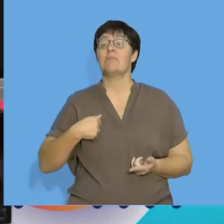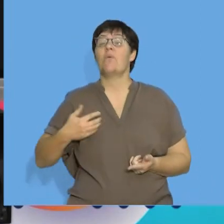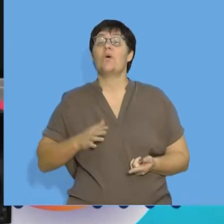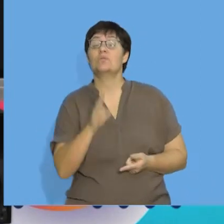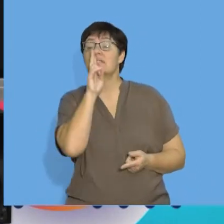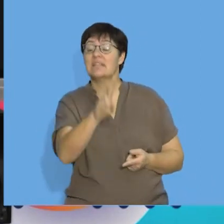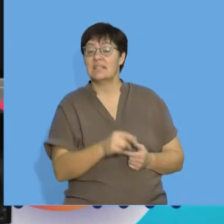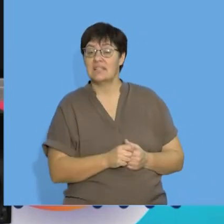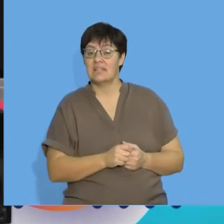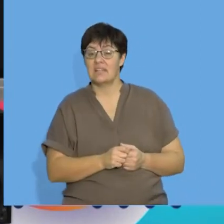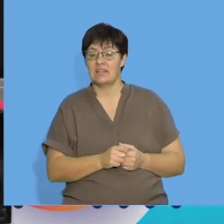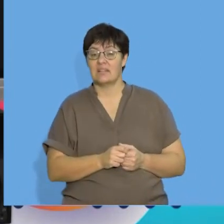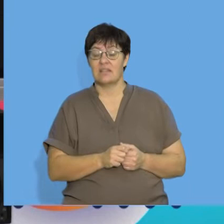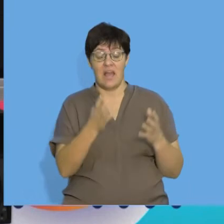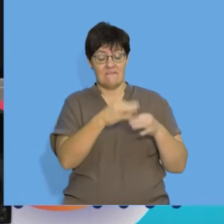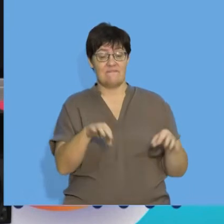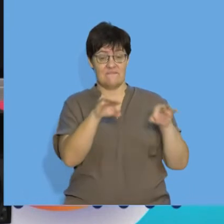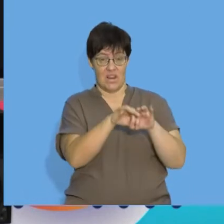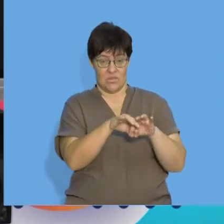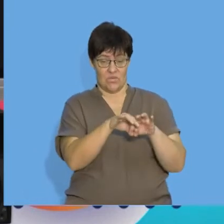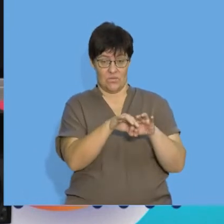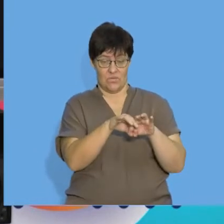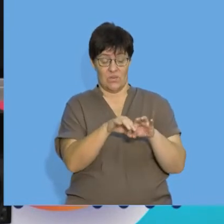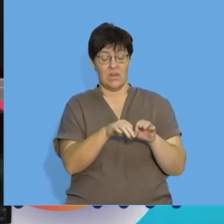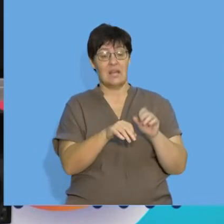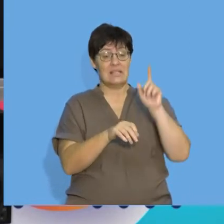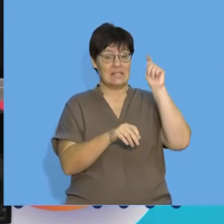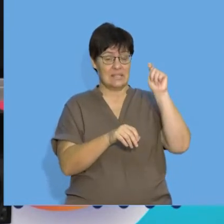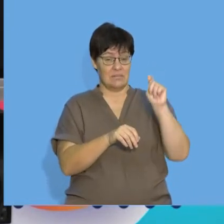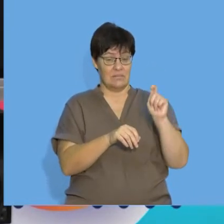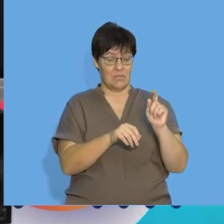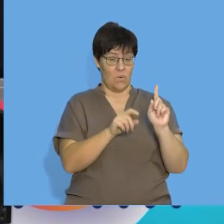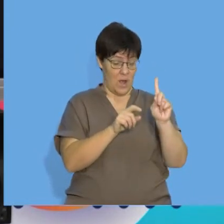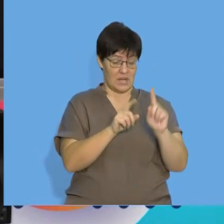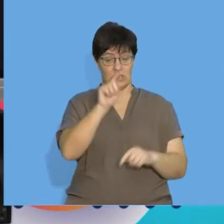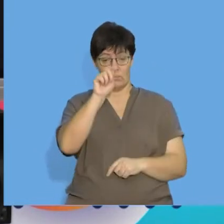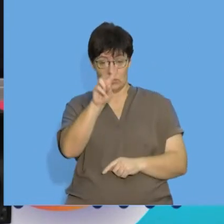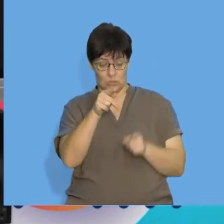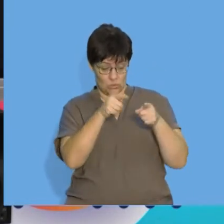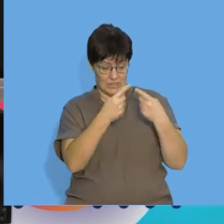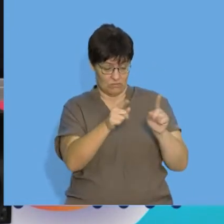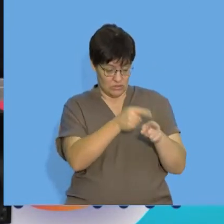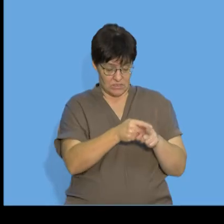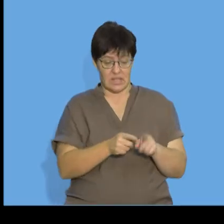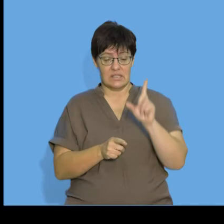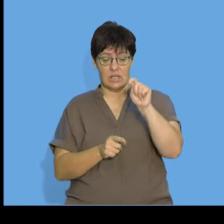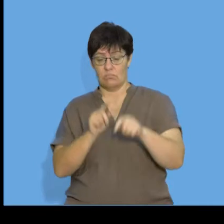I want to see what is the difference between the values of my first differences. So, let's have a look at them together.